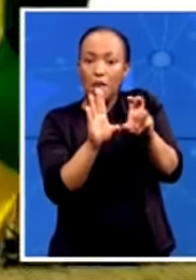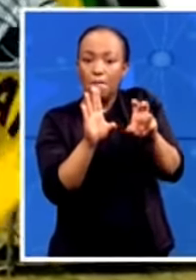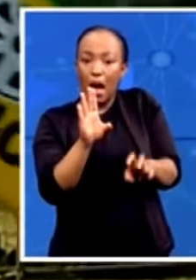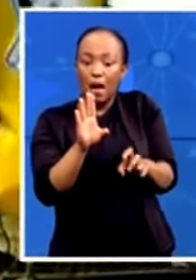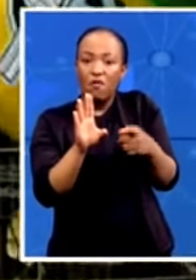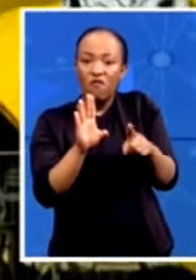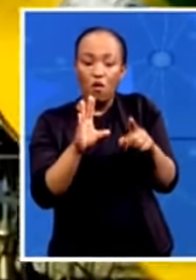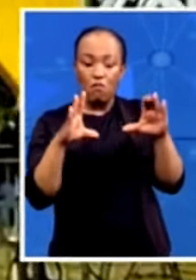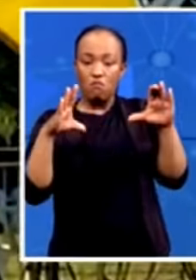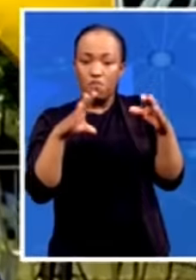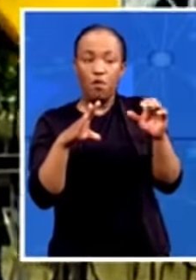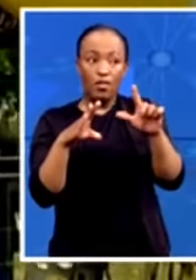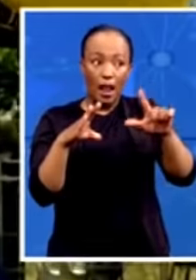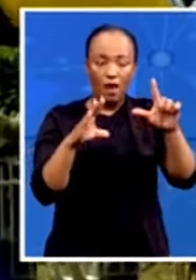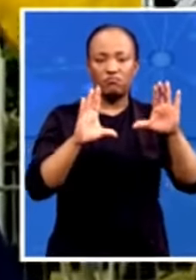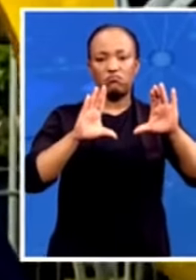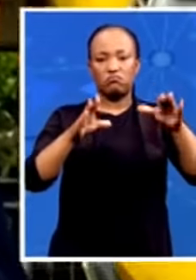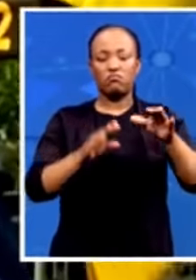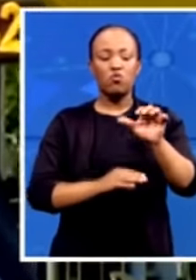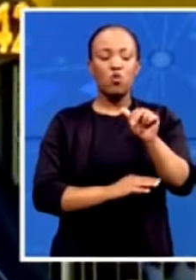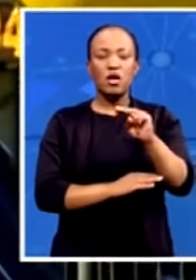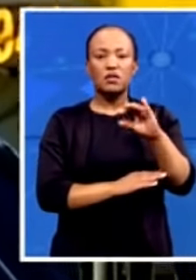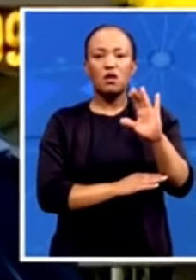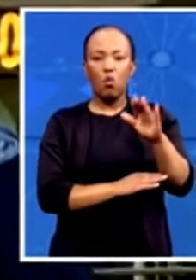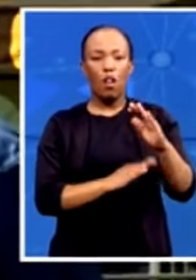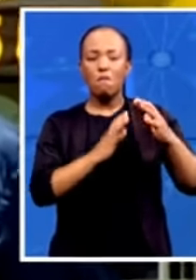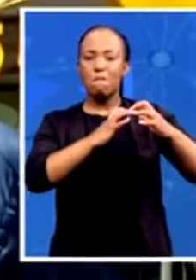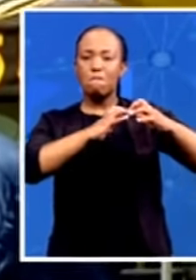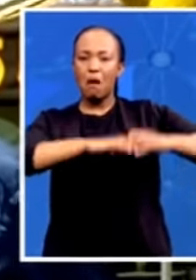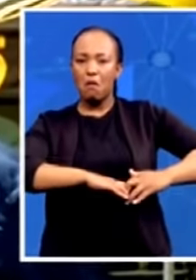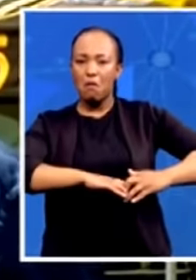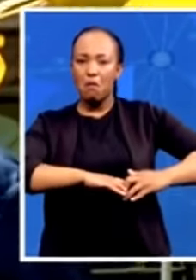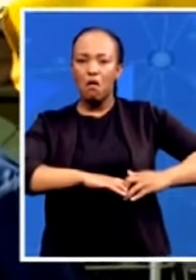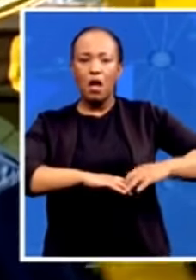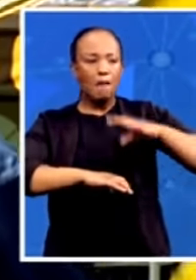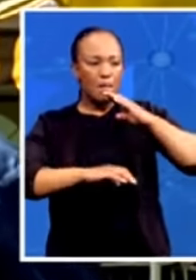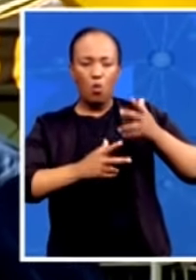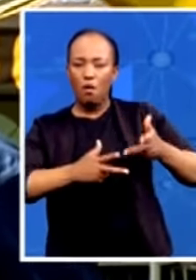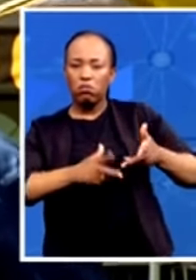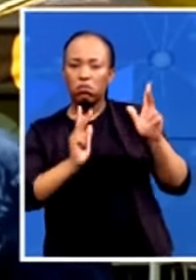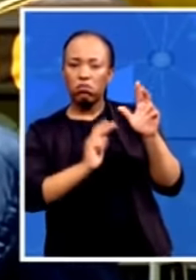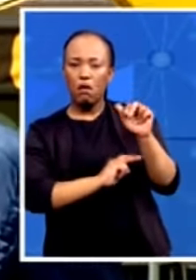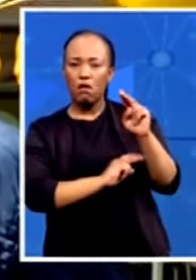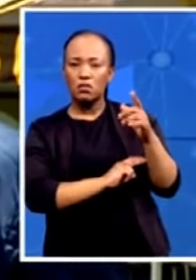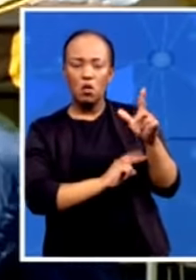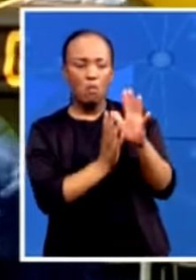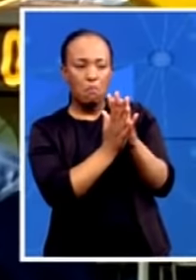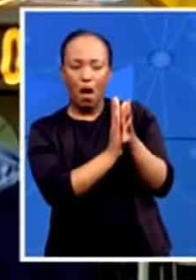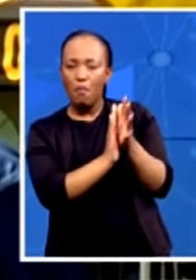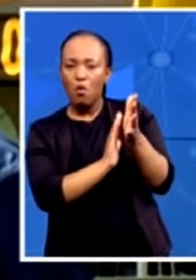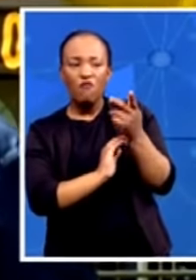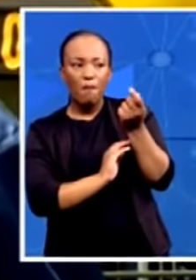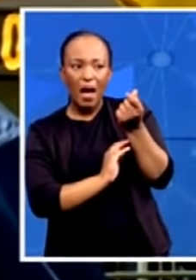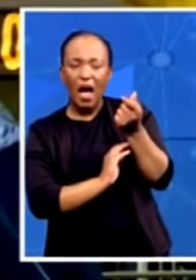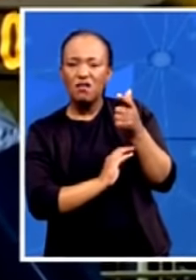the ANC to the dogs, we'll be leaving the ANC to the open-armers and the capitalists, and that we are not going to do.